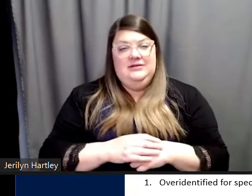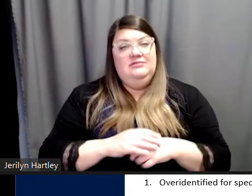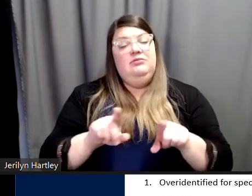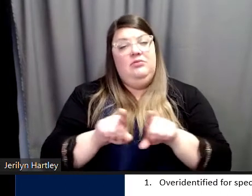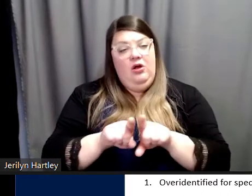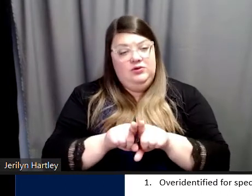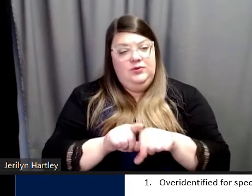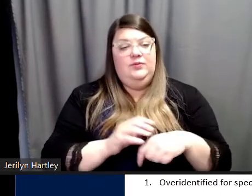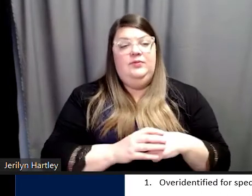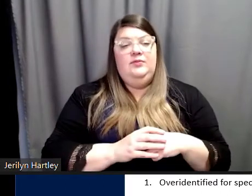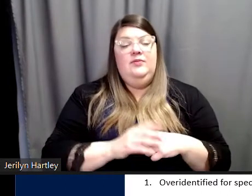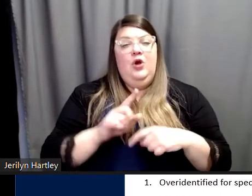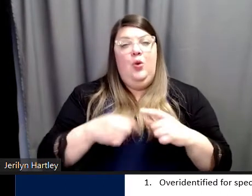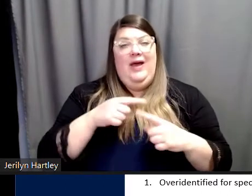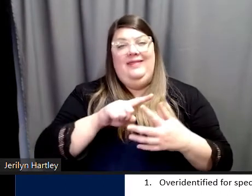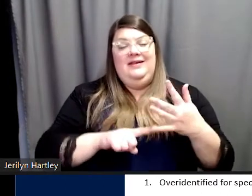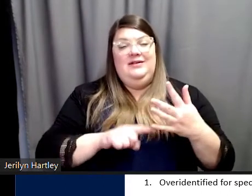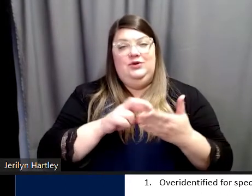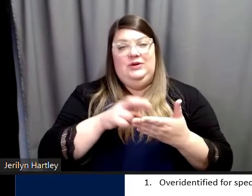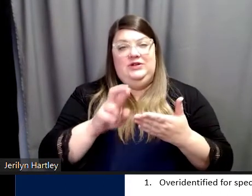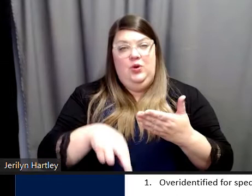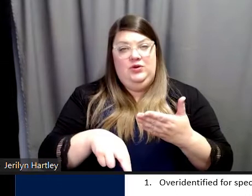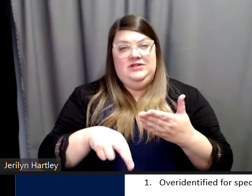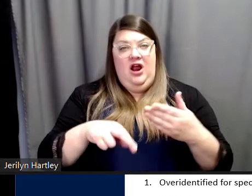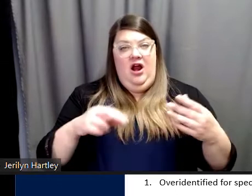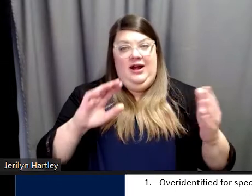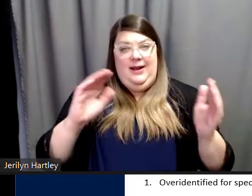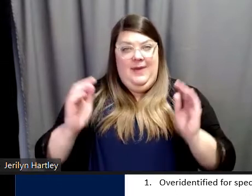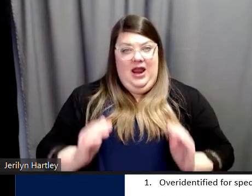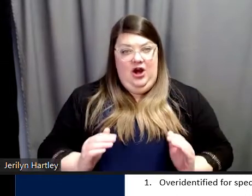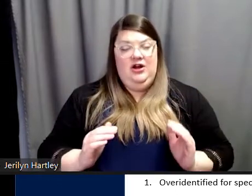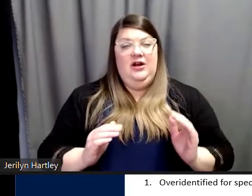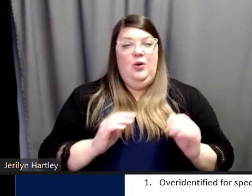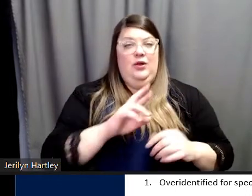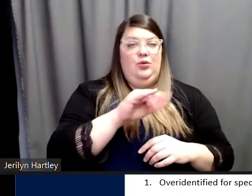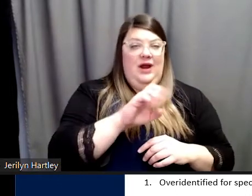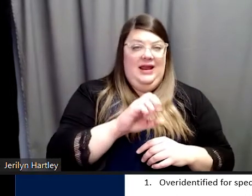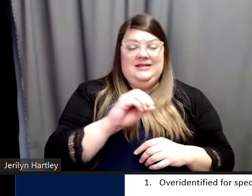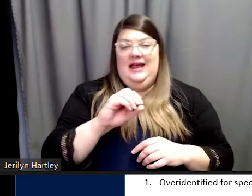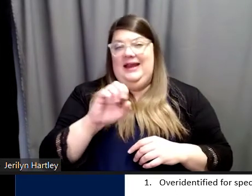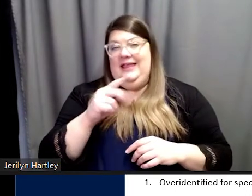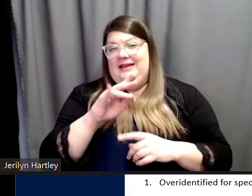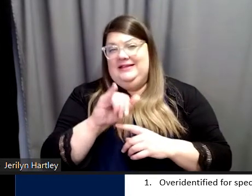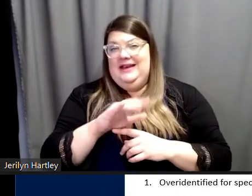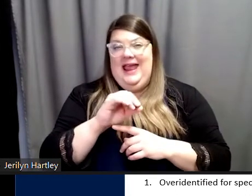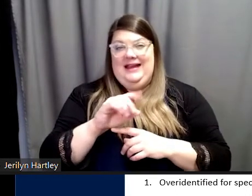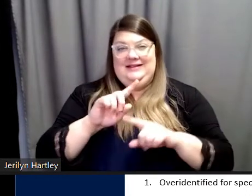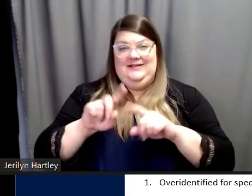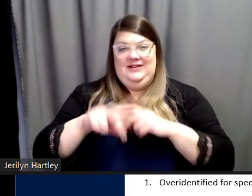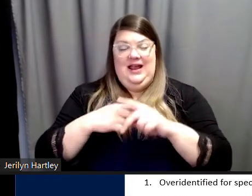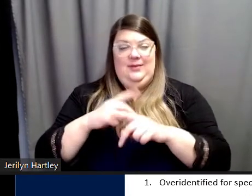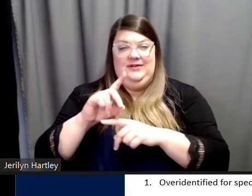Furthermore, when these results are compared across race and ethnicity and type of disability and areas of over